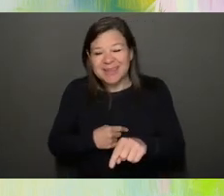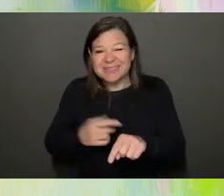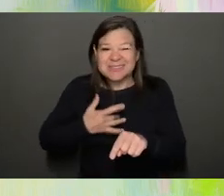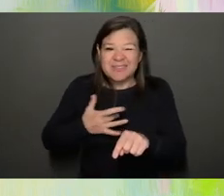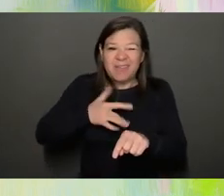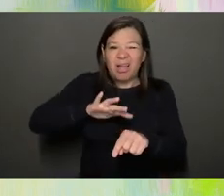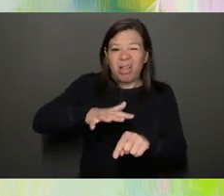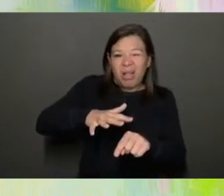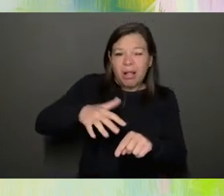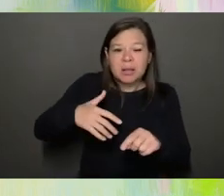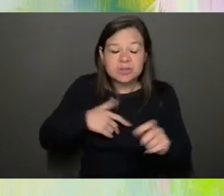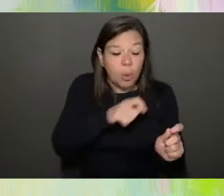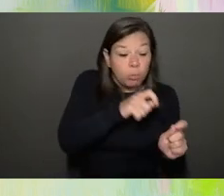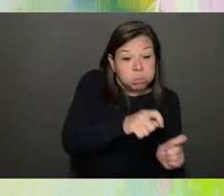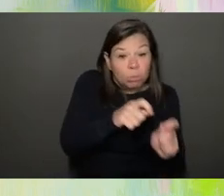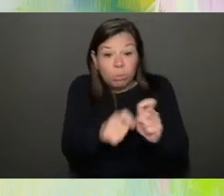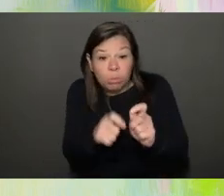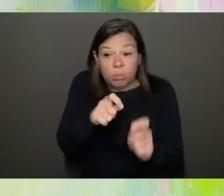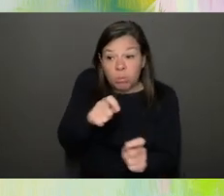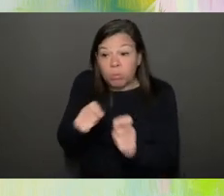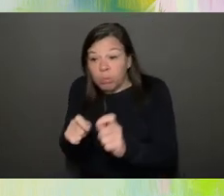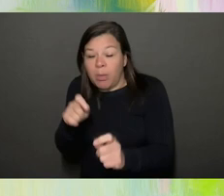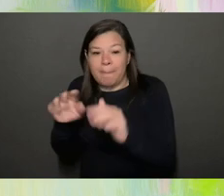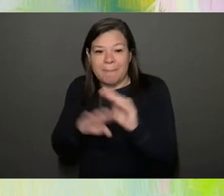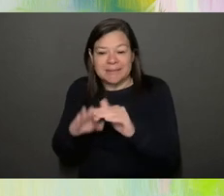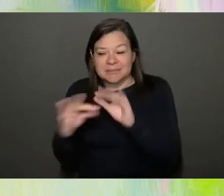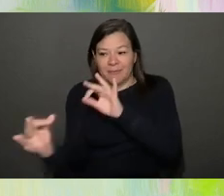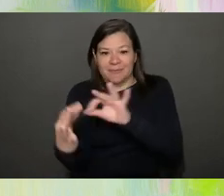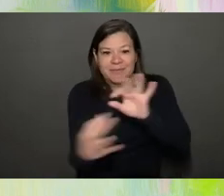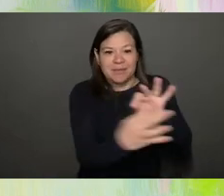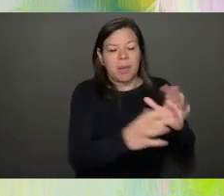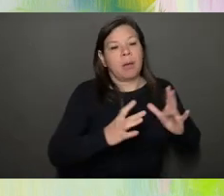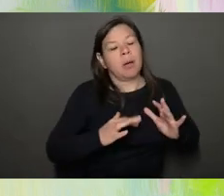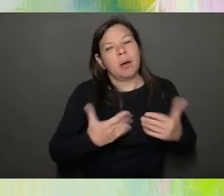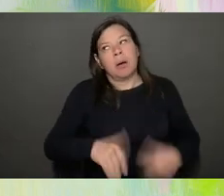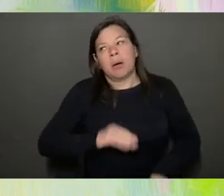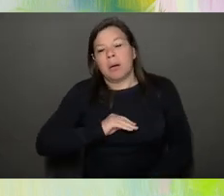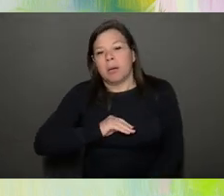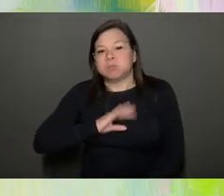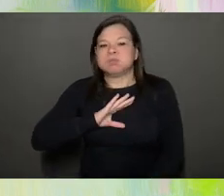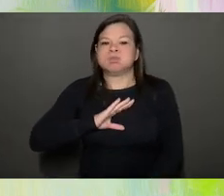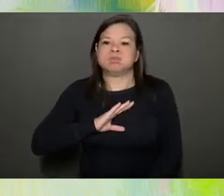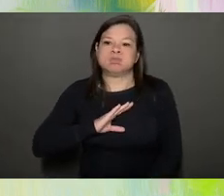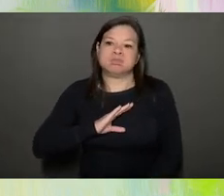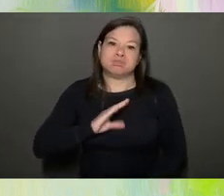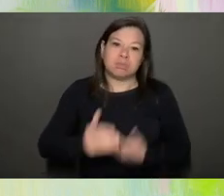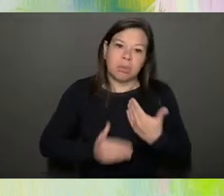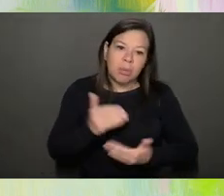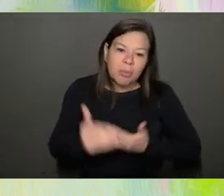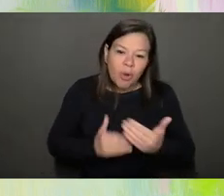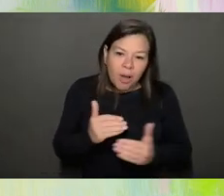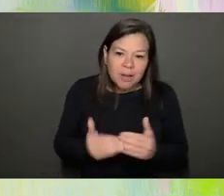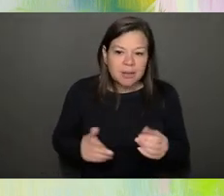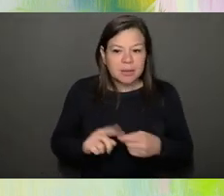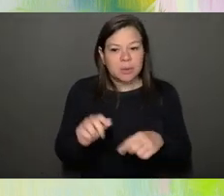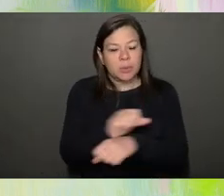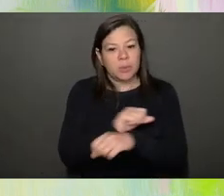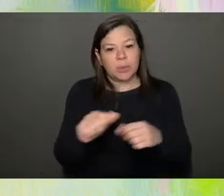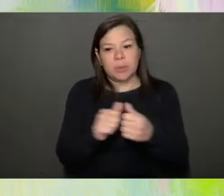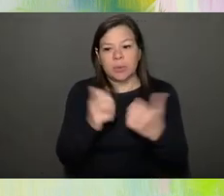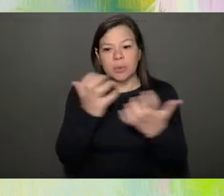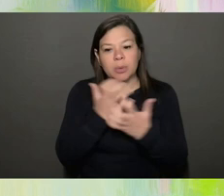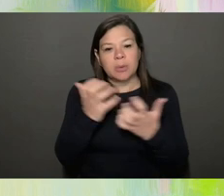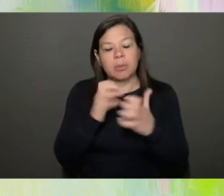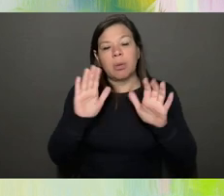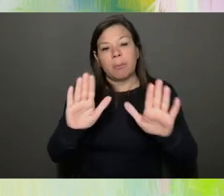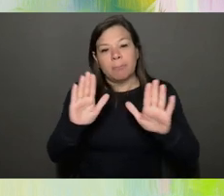a little bit? I think that it really has been such a fulfilling process to work with such amazing people who